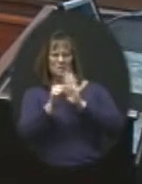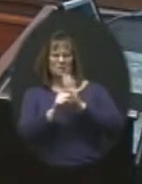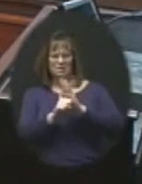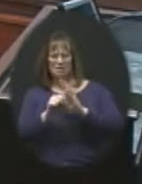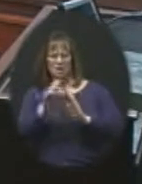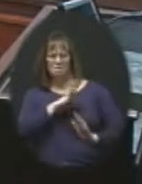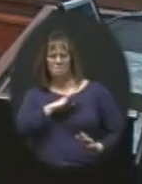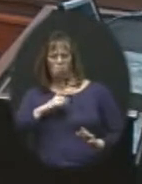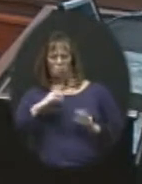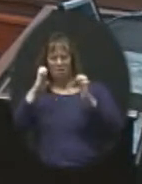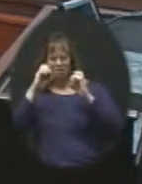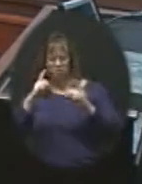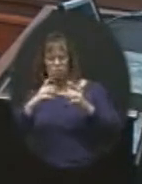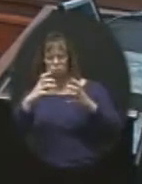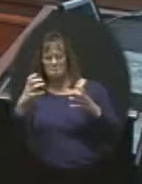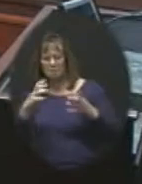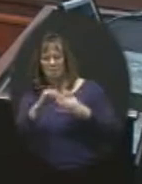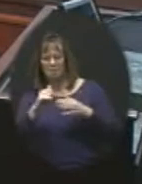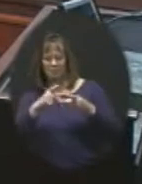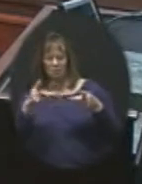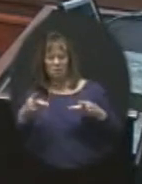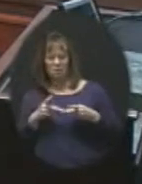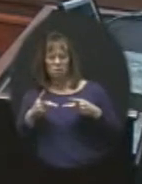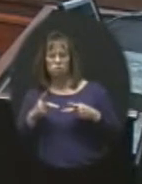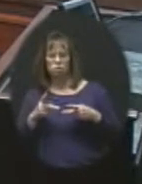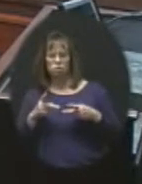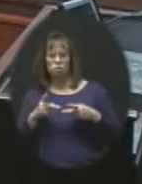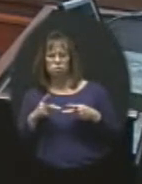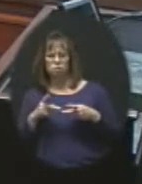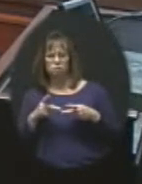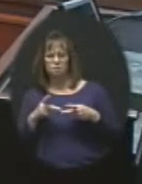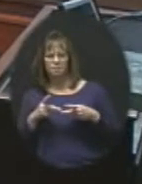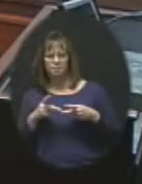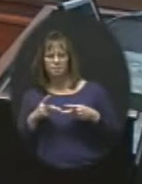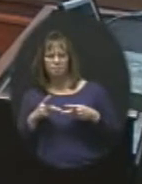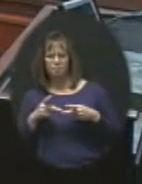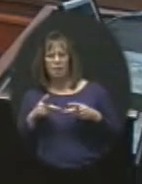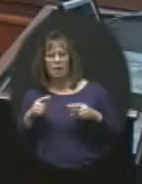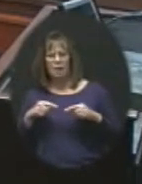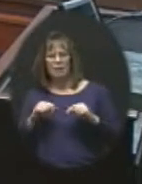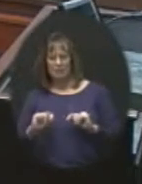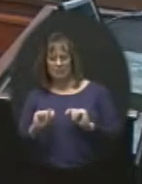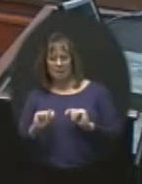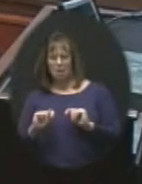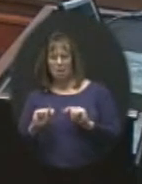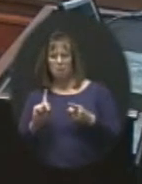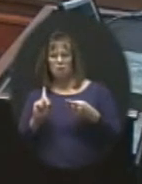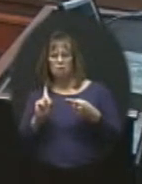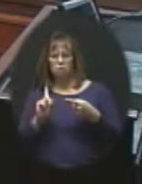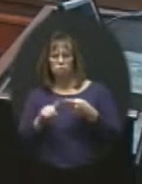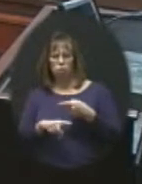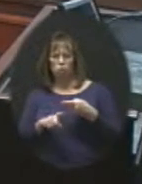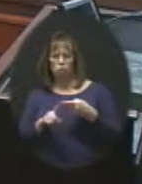Education so much as that these positions are an attempt to